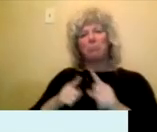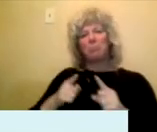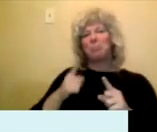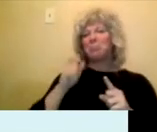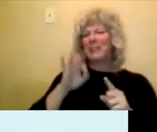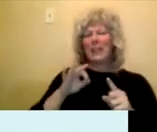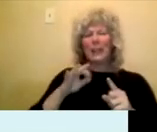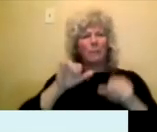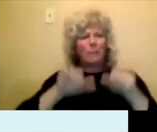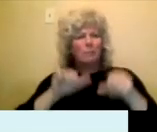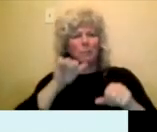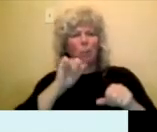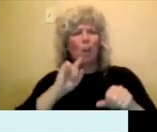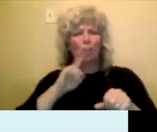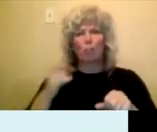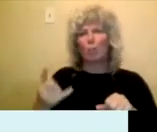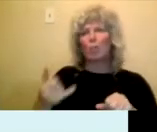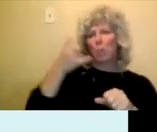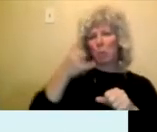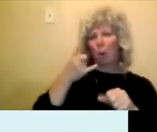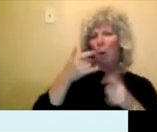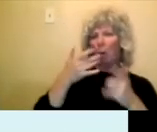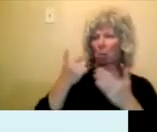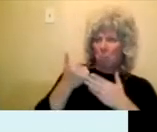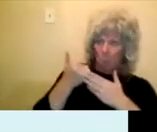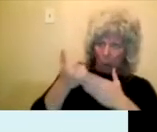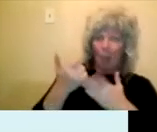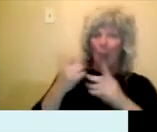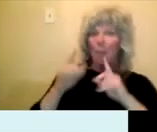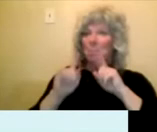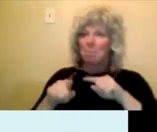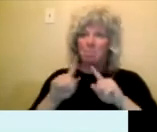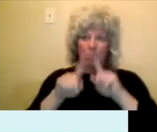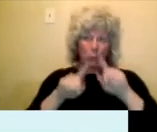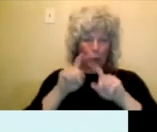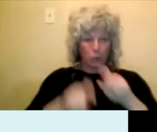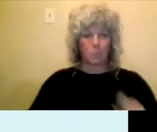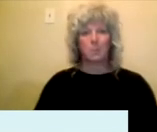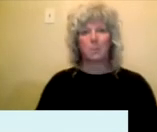project. And, um, yeah, we'll move on to the other one.